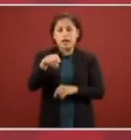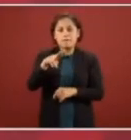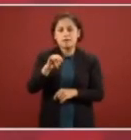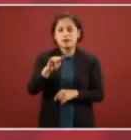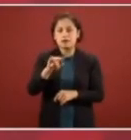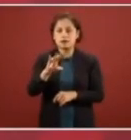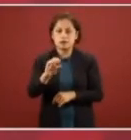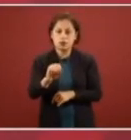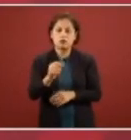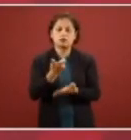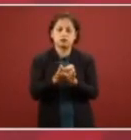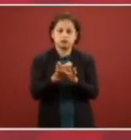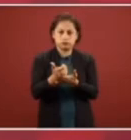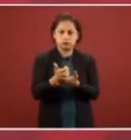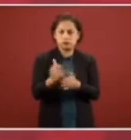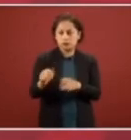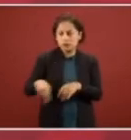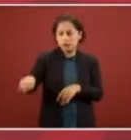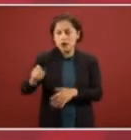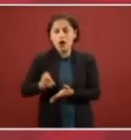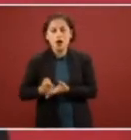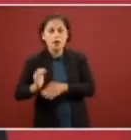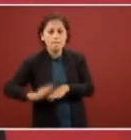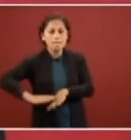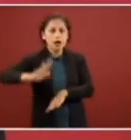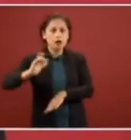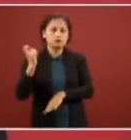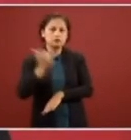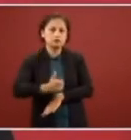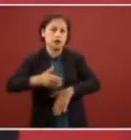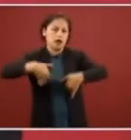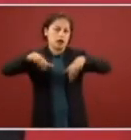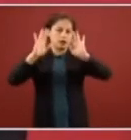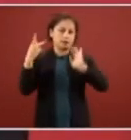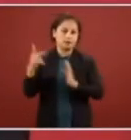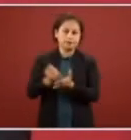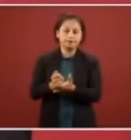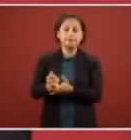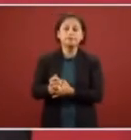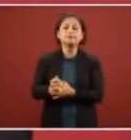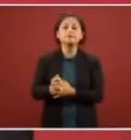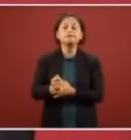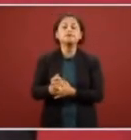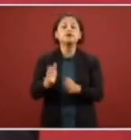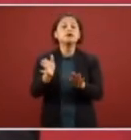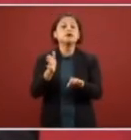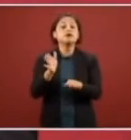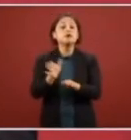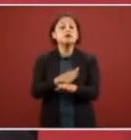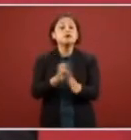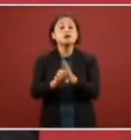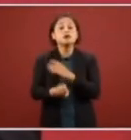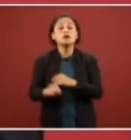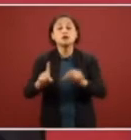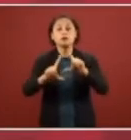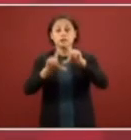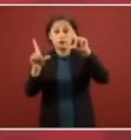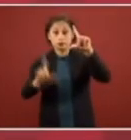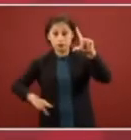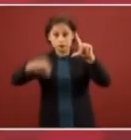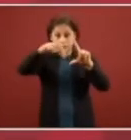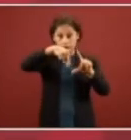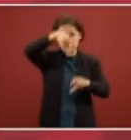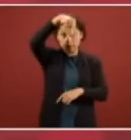very least they should get the minimum wage and in the case of the north last